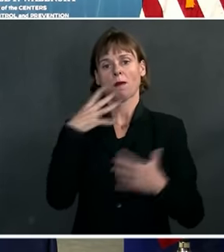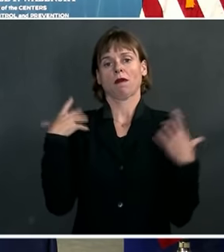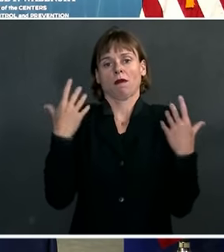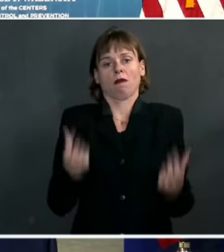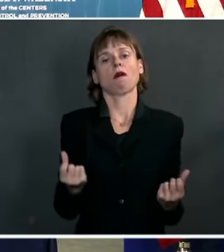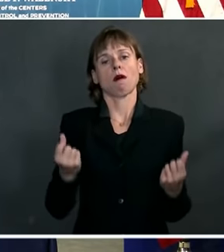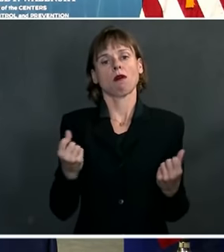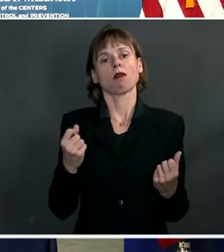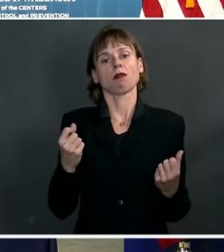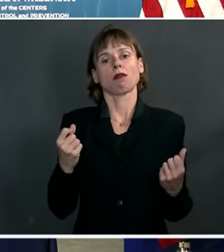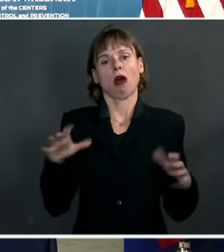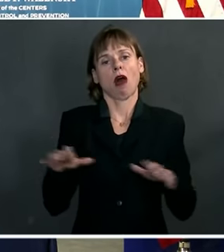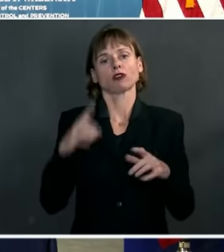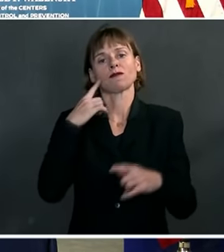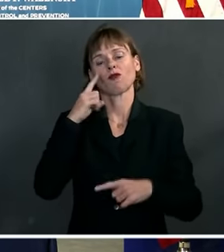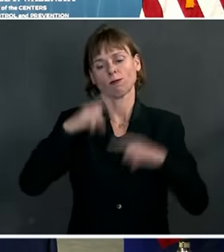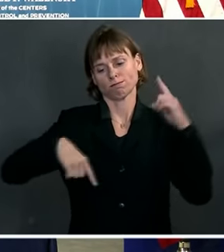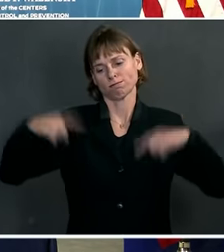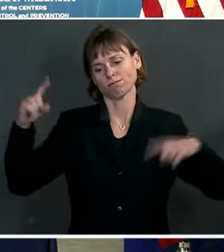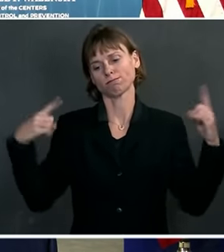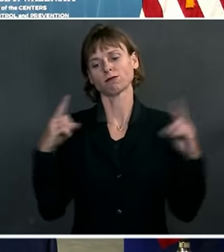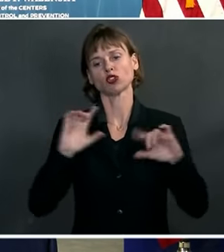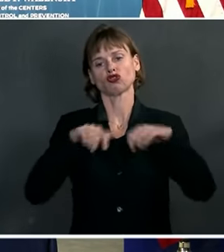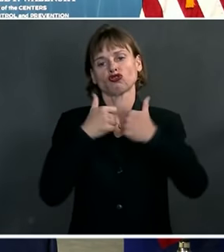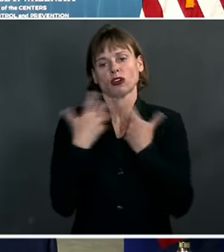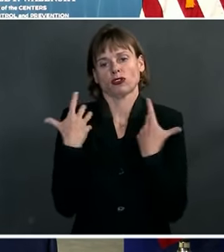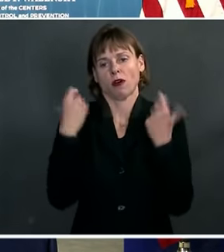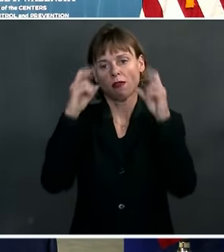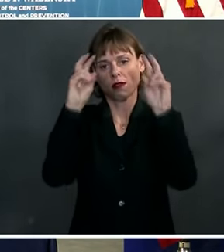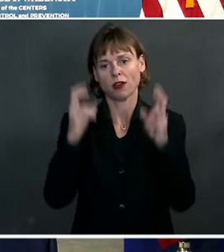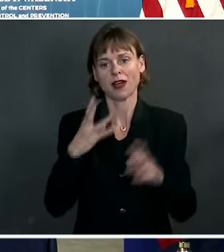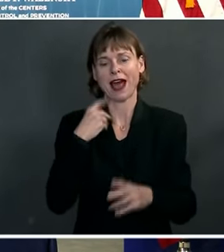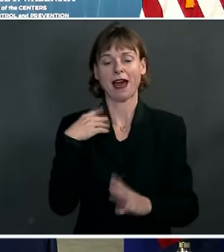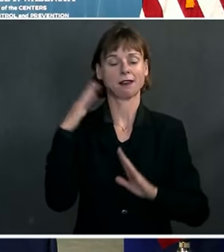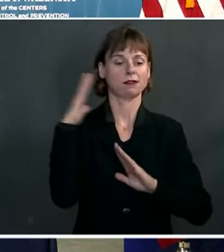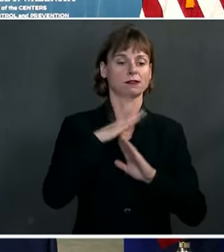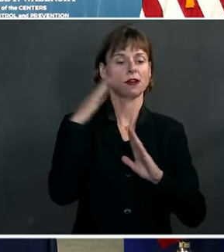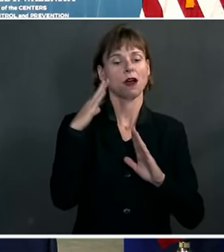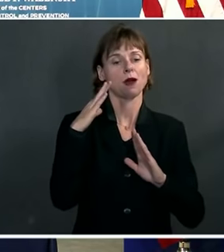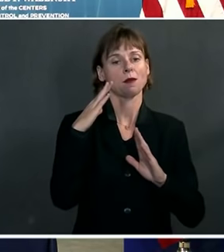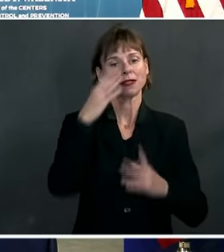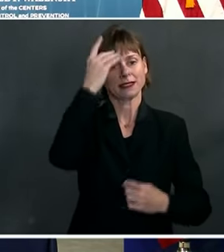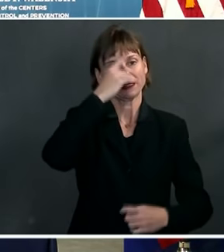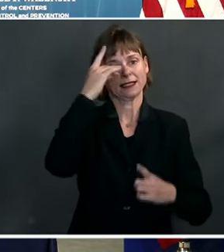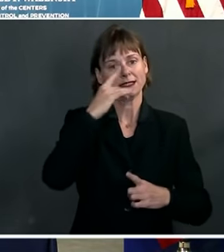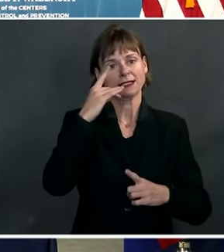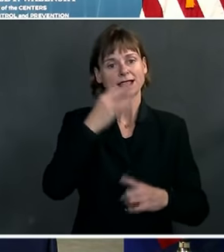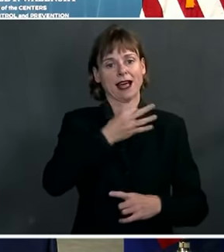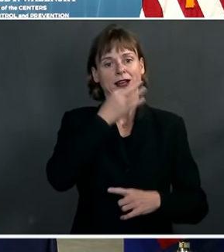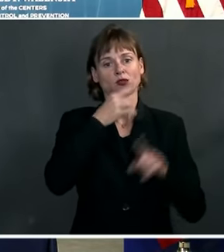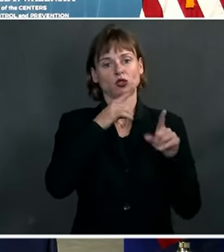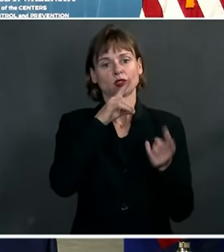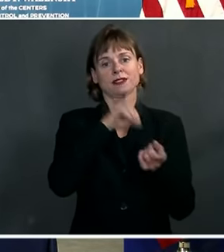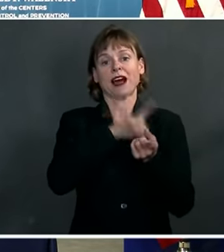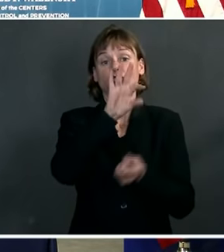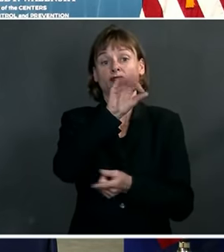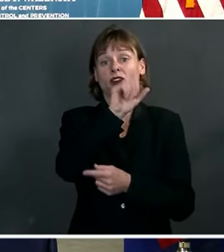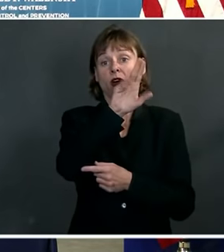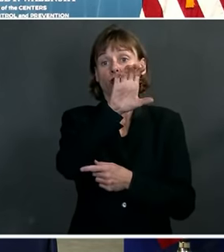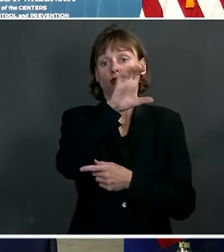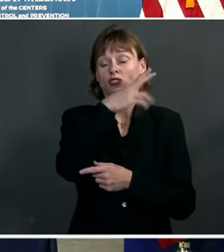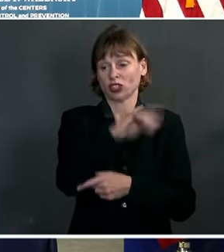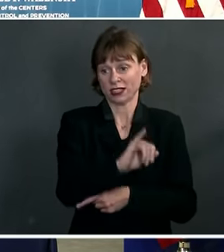topics and how our leading infectious disease expert, Dr. Fauci, is advising the President and the country.